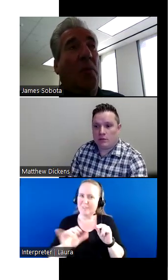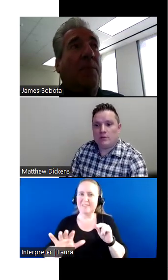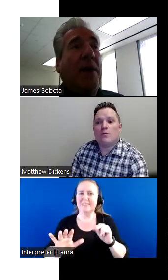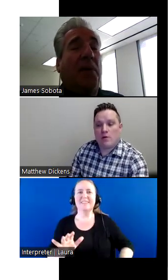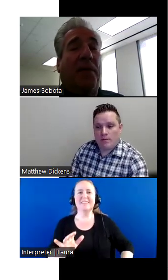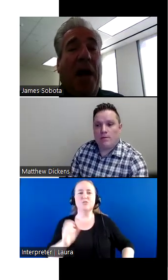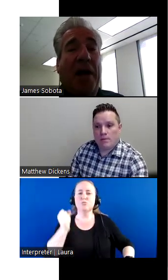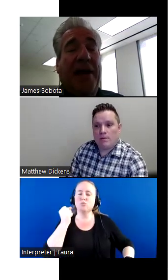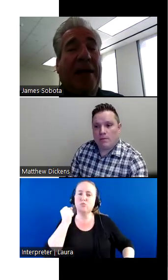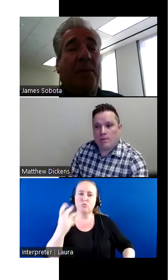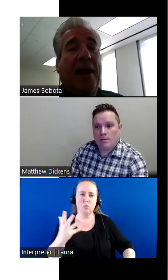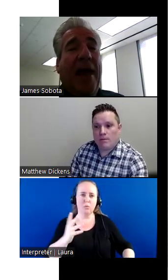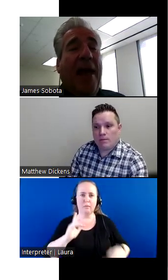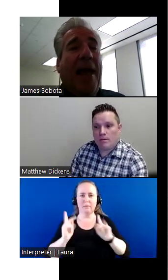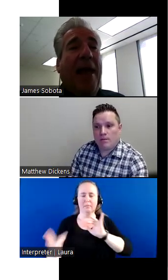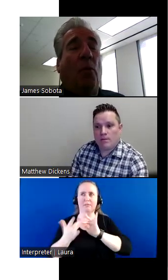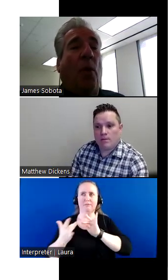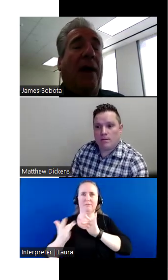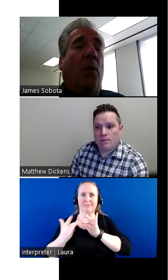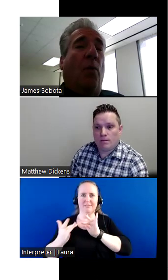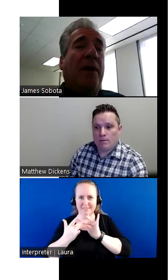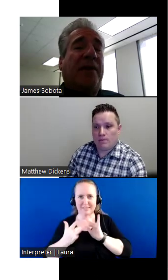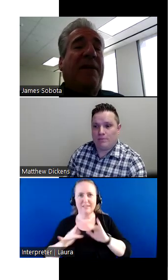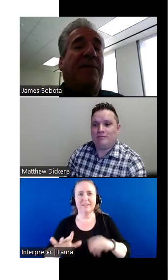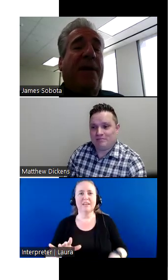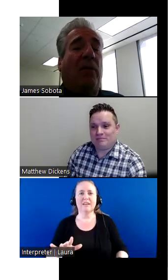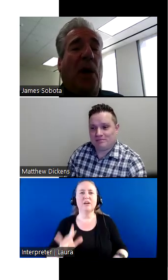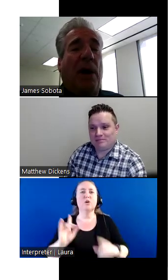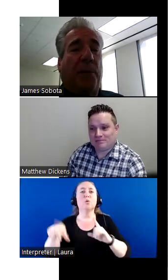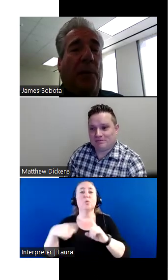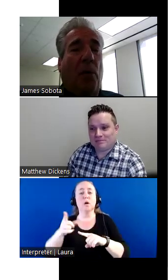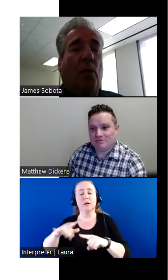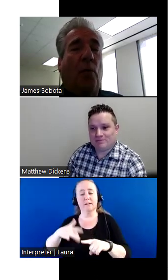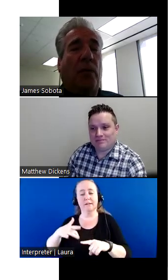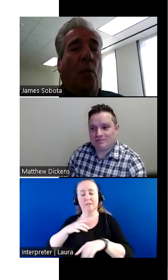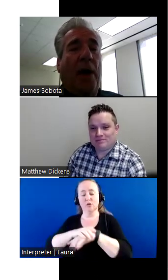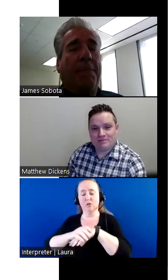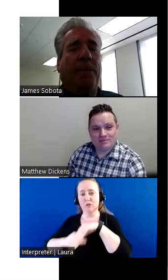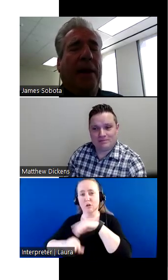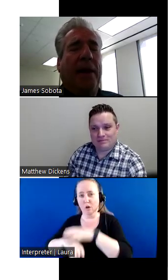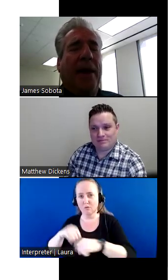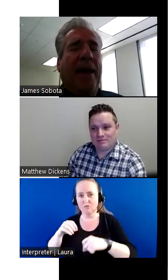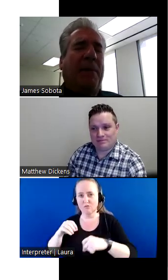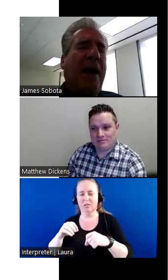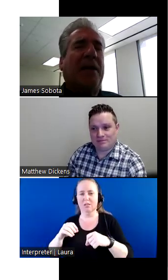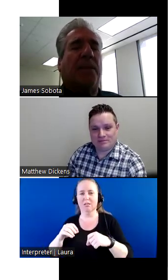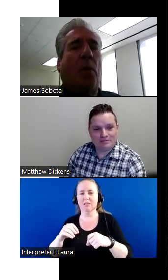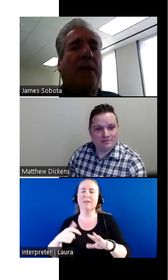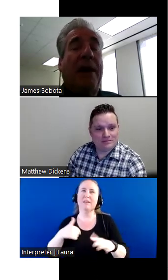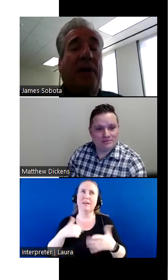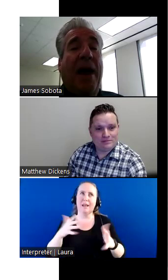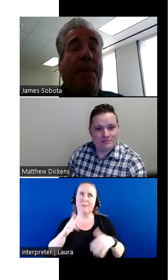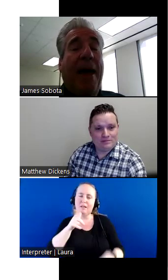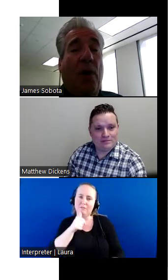So many people have contacted me and what, once they felt comfortable with what, and I'm kind of